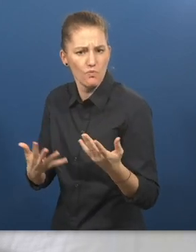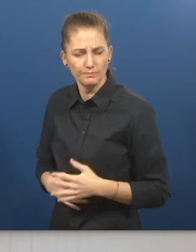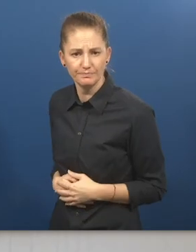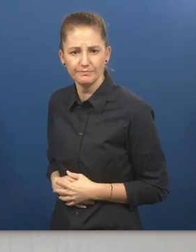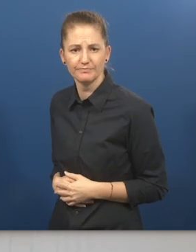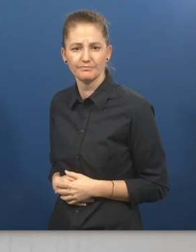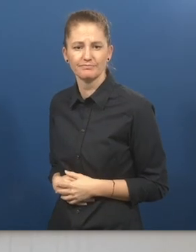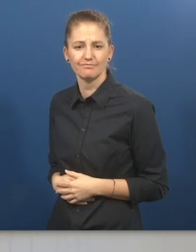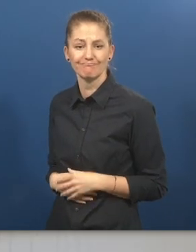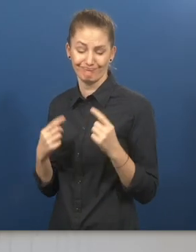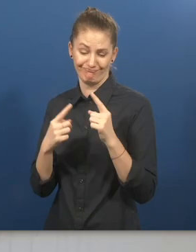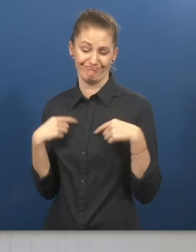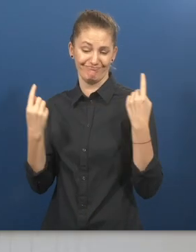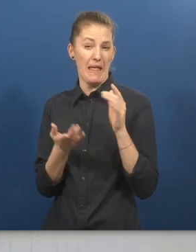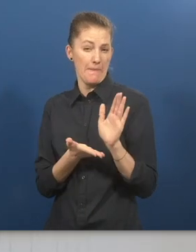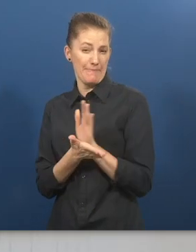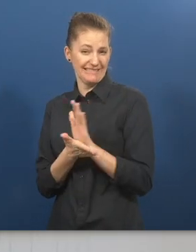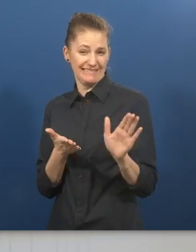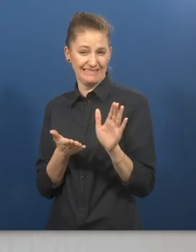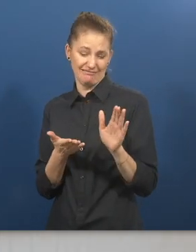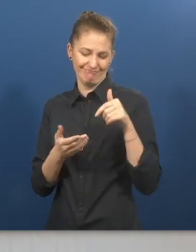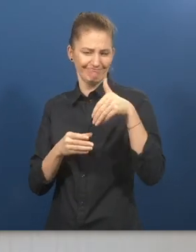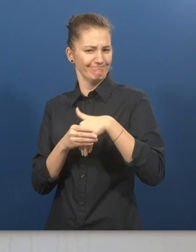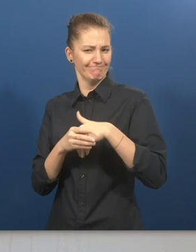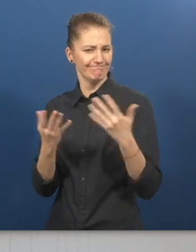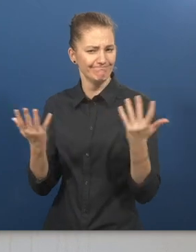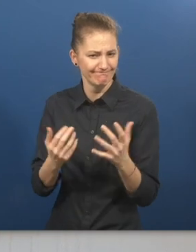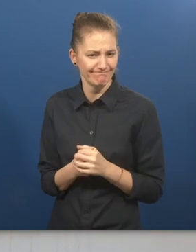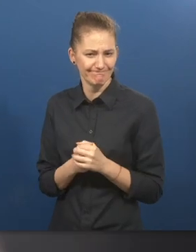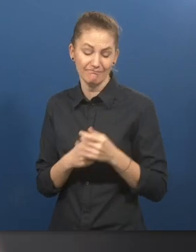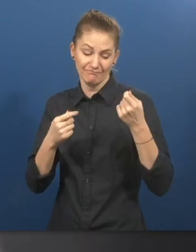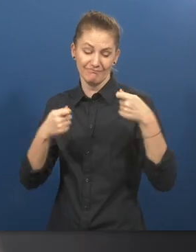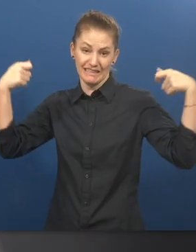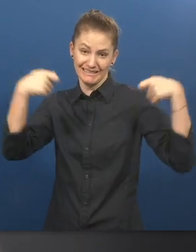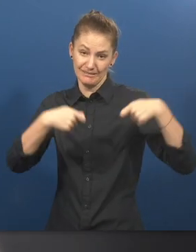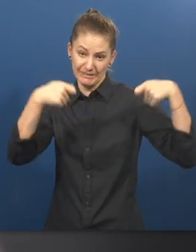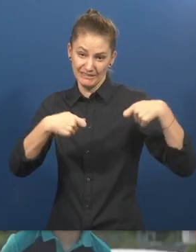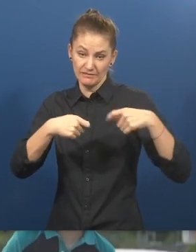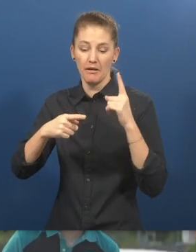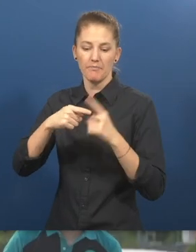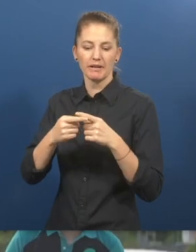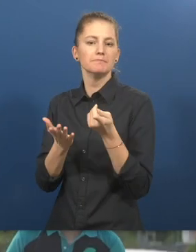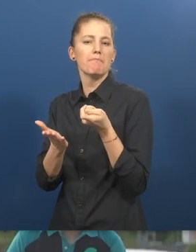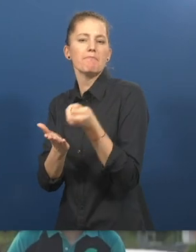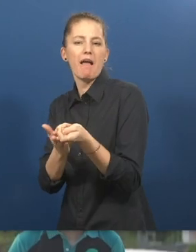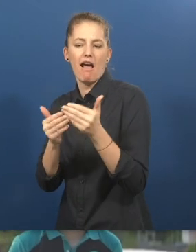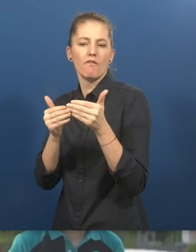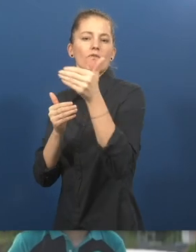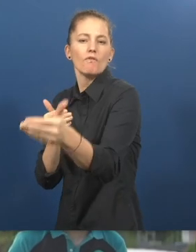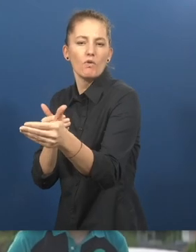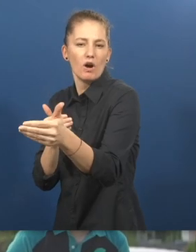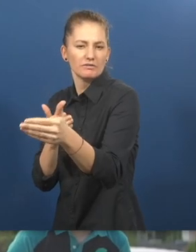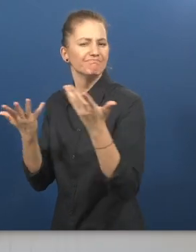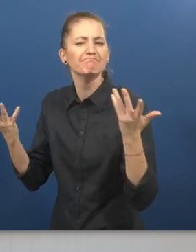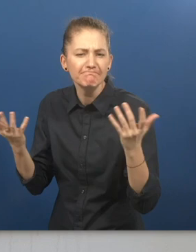front. Our business model follows a cross-subsidy and paid-forward approach. Our scholars do not need to pay anything up front when they